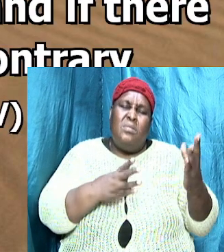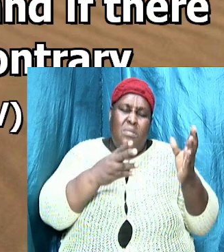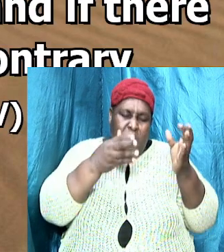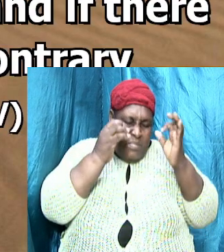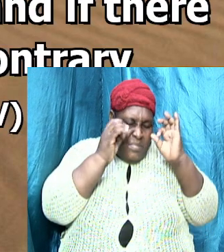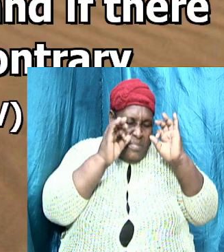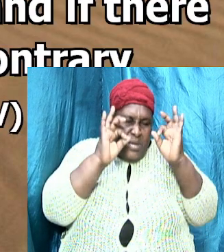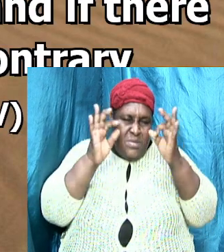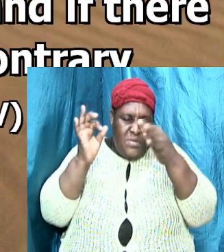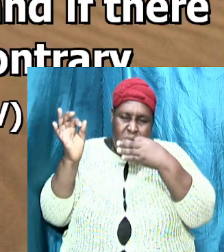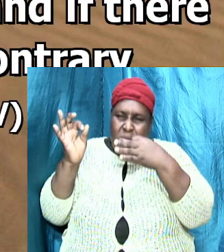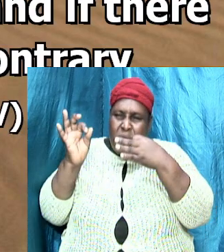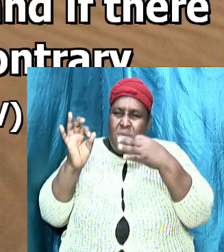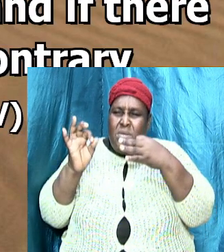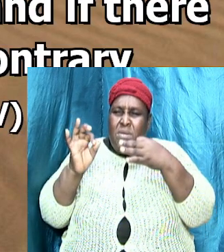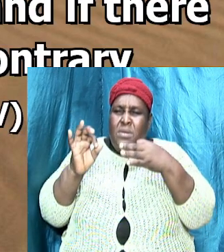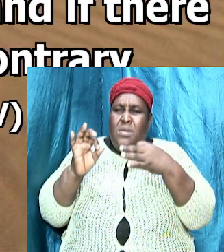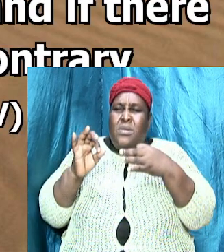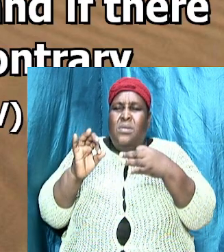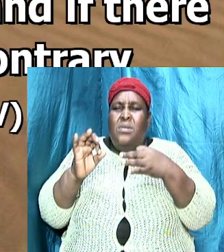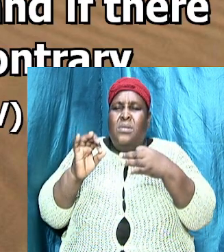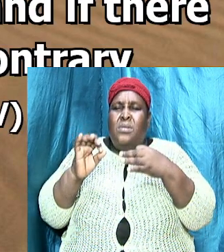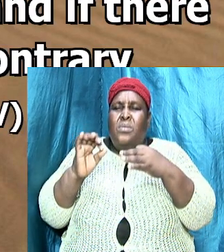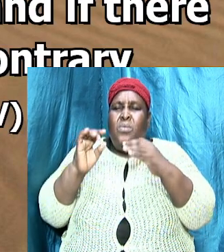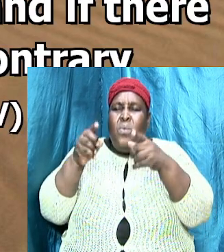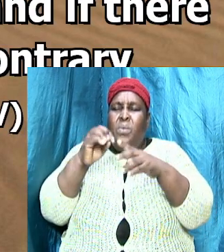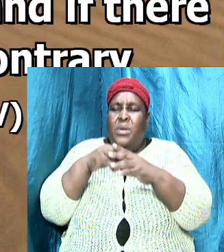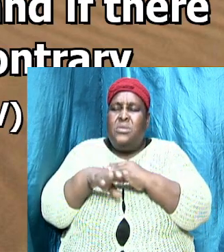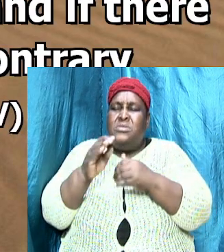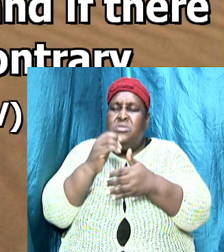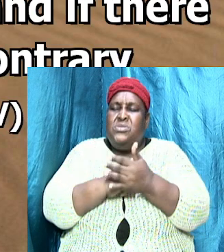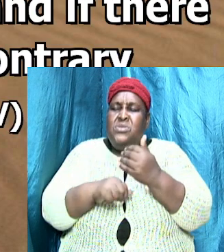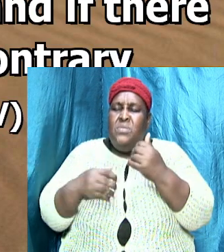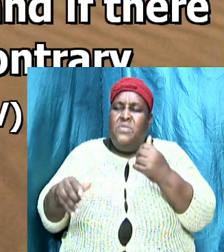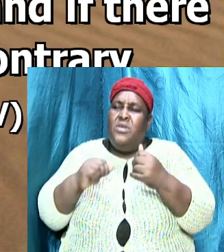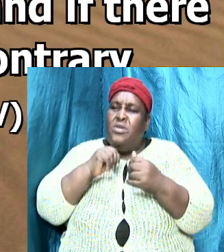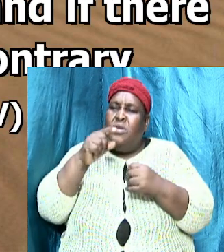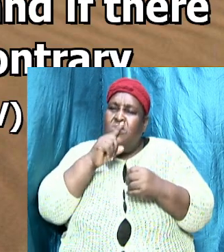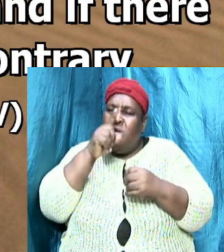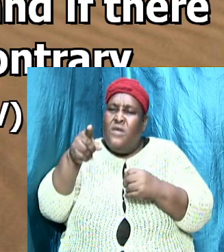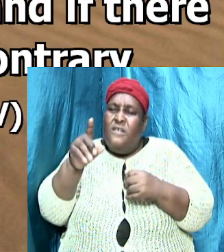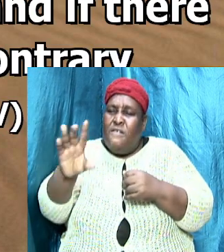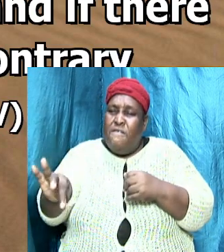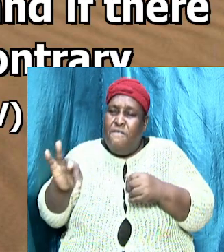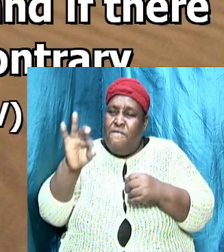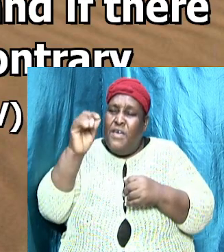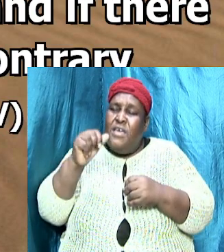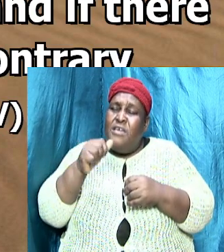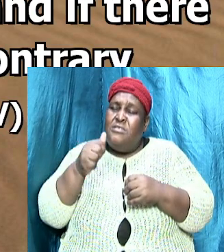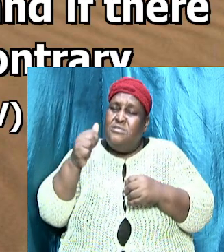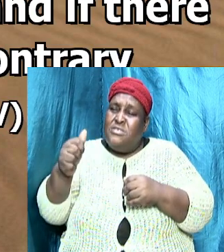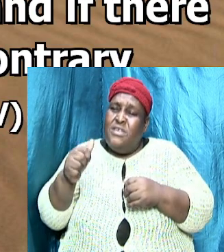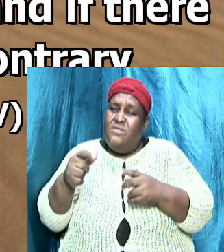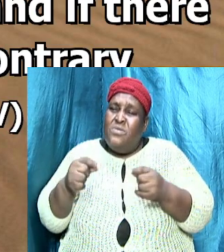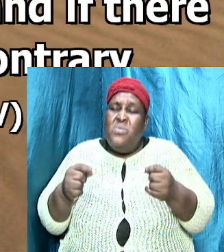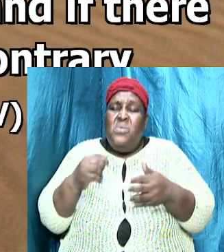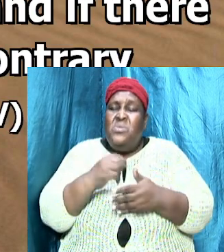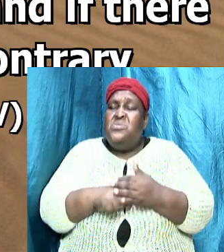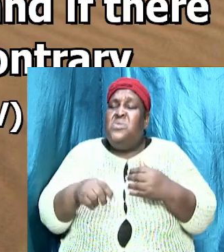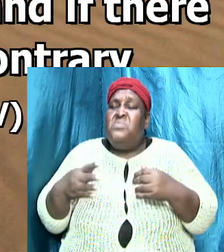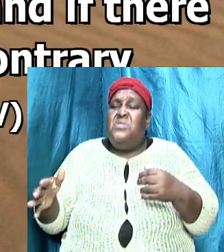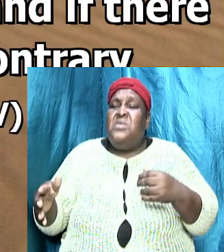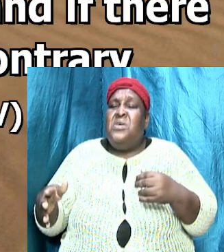drawn into something that is not true you will find yourself doing some things that is contrary to the word of God